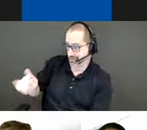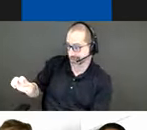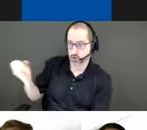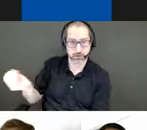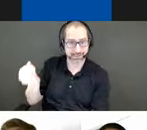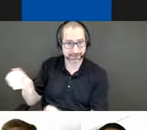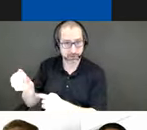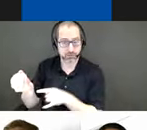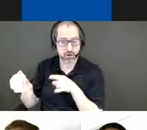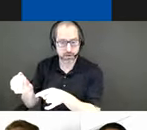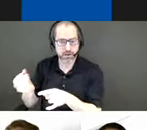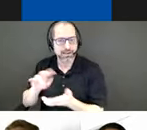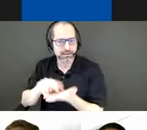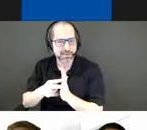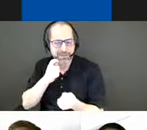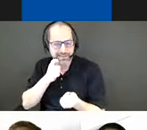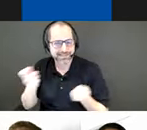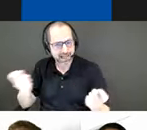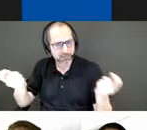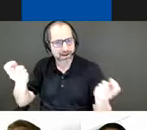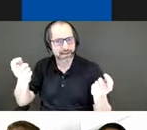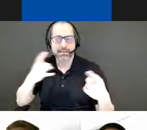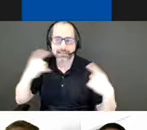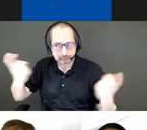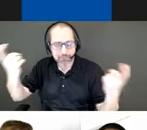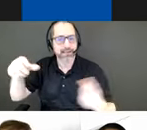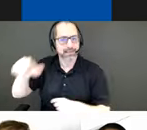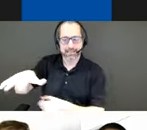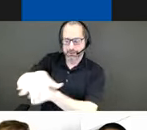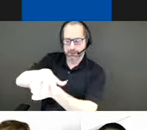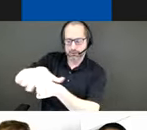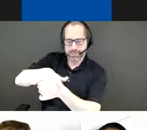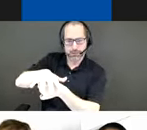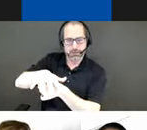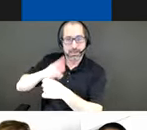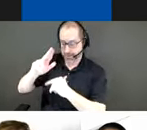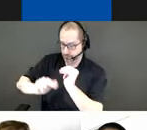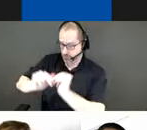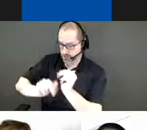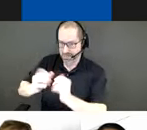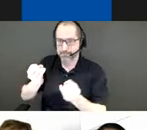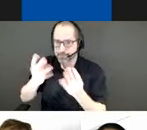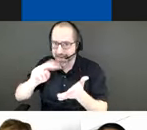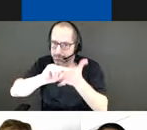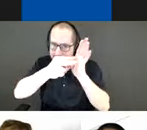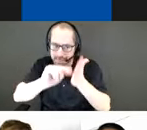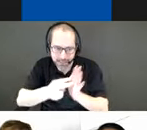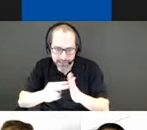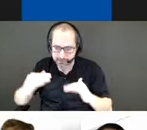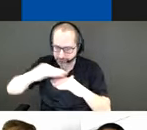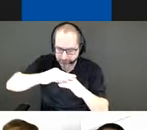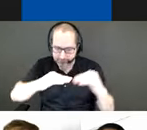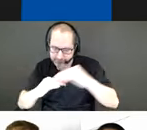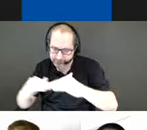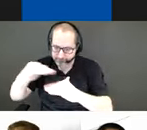of this particular location in the city, the project builds upon multiple layers of meanings and materials to create a new place for